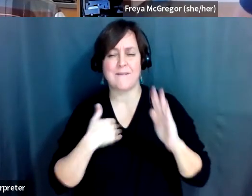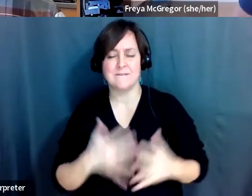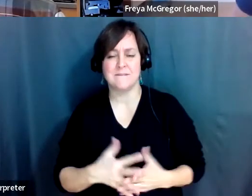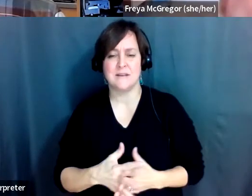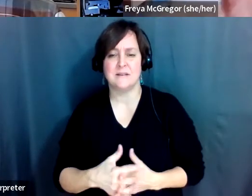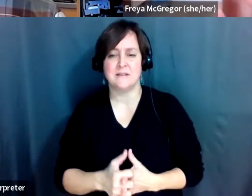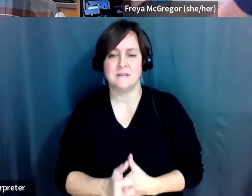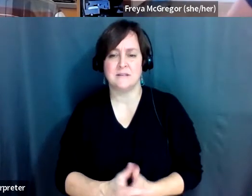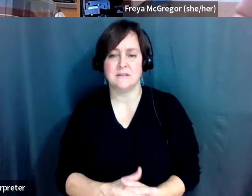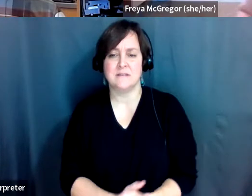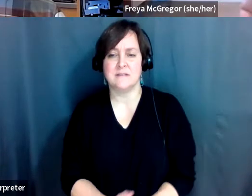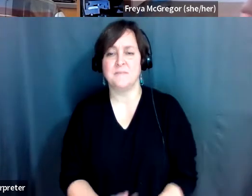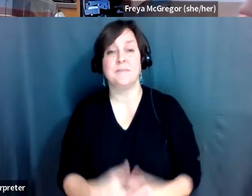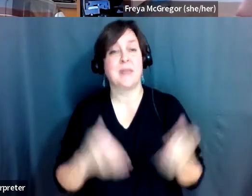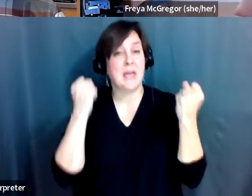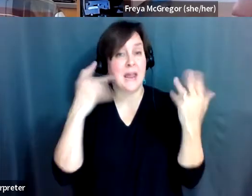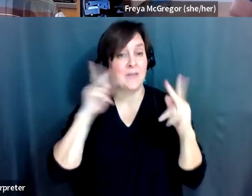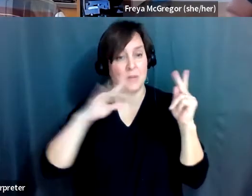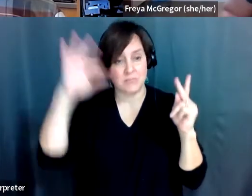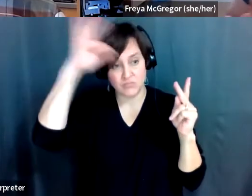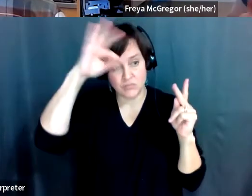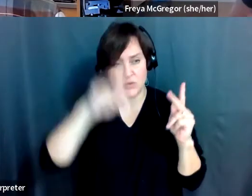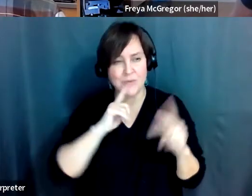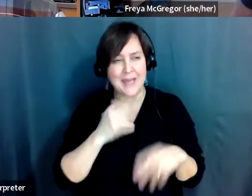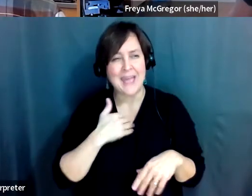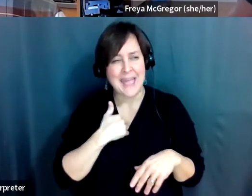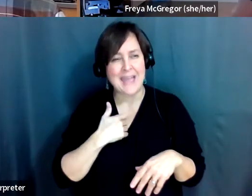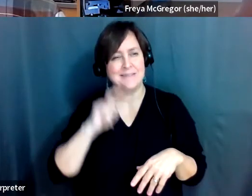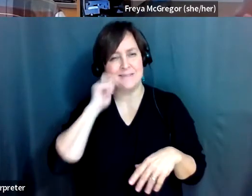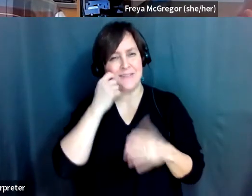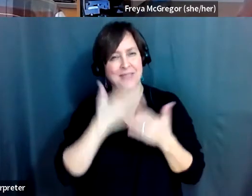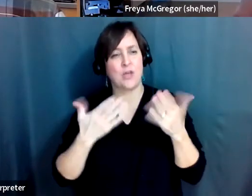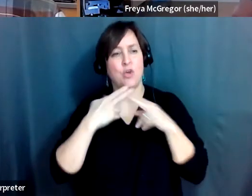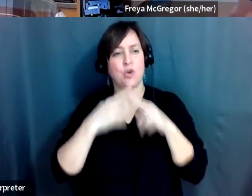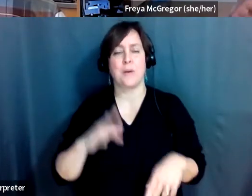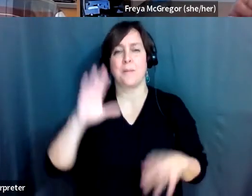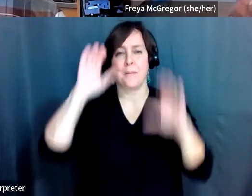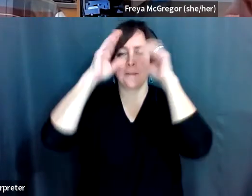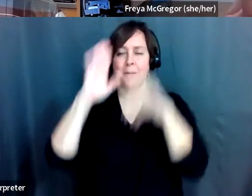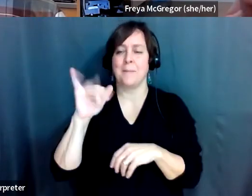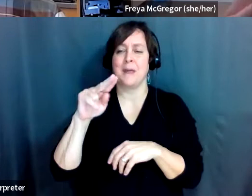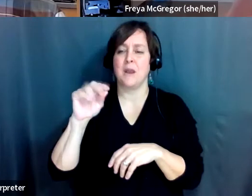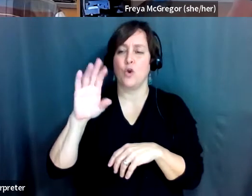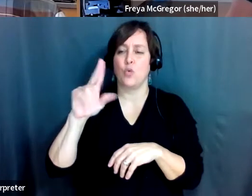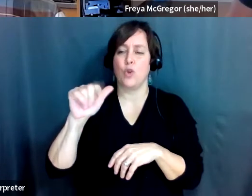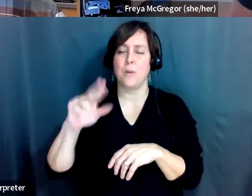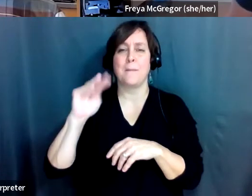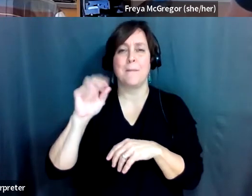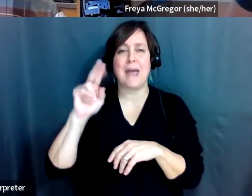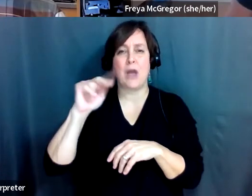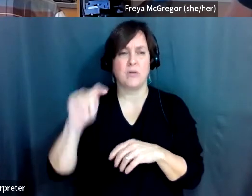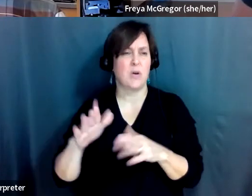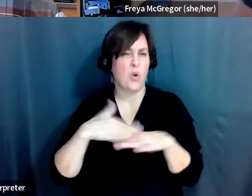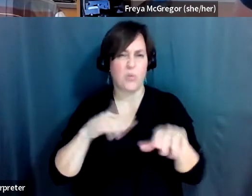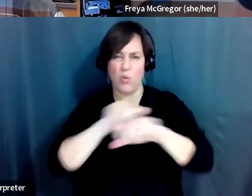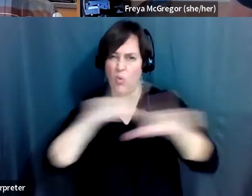Yeah. So, a lot of people don't know this. There's this really little nifty thing called a binocular mount. And almost every pair of binoculars